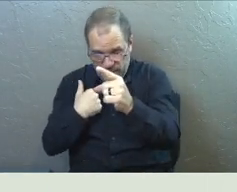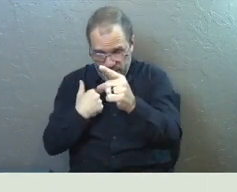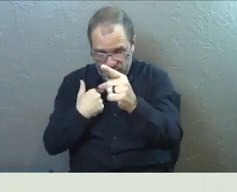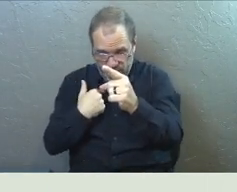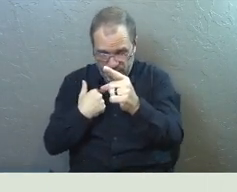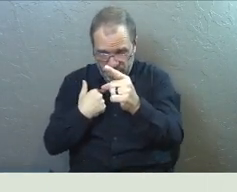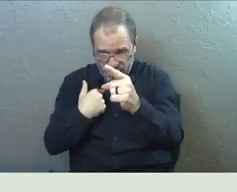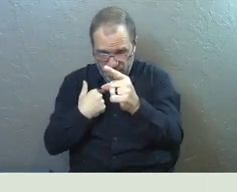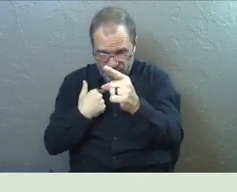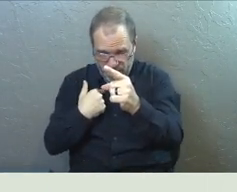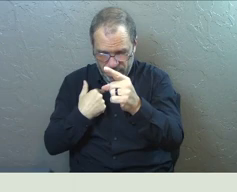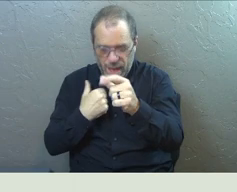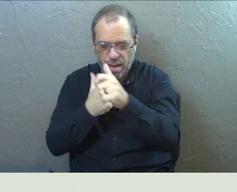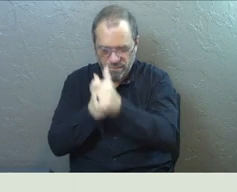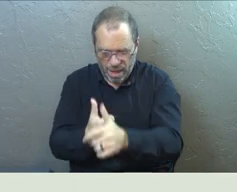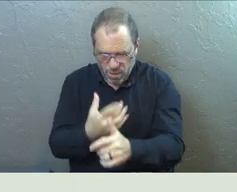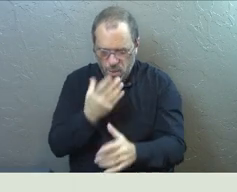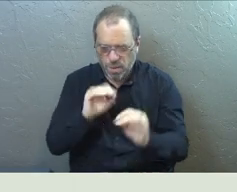light that leads to life.